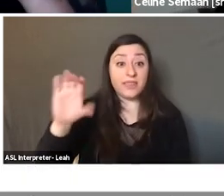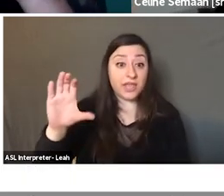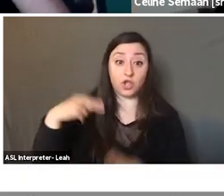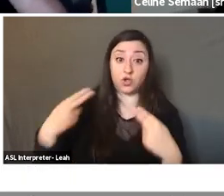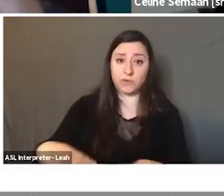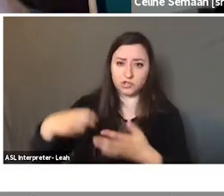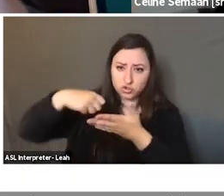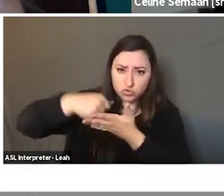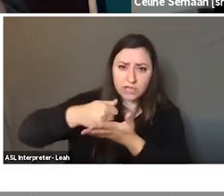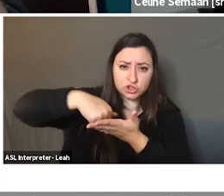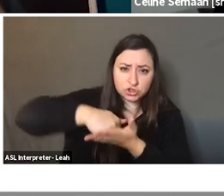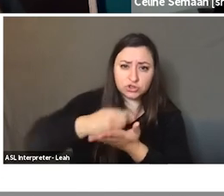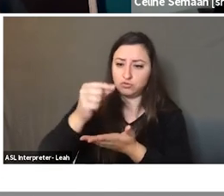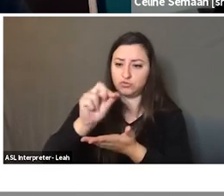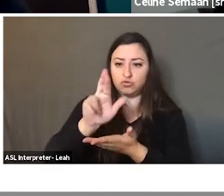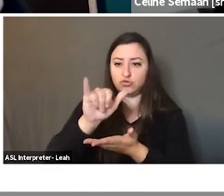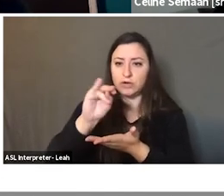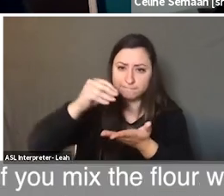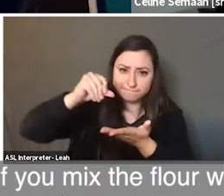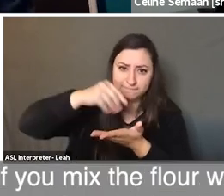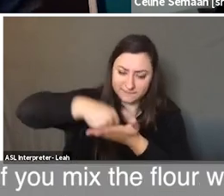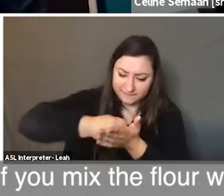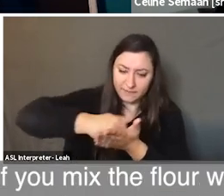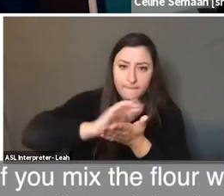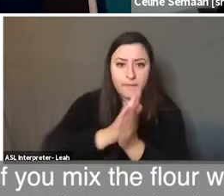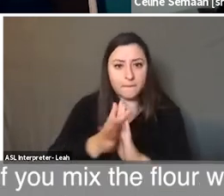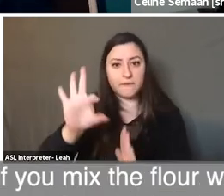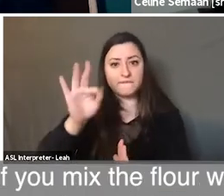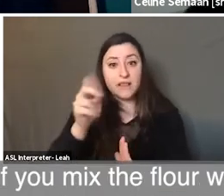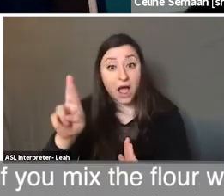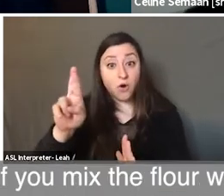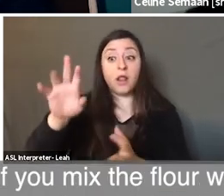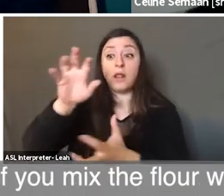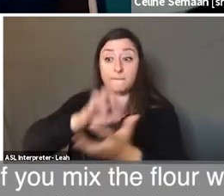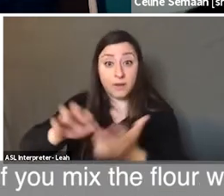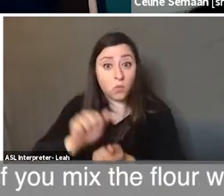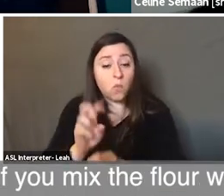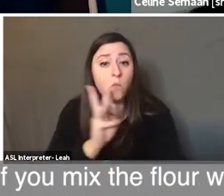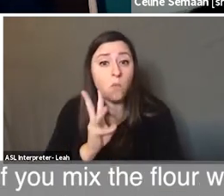the grains, you would get, flour and if you mix the flour with water and